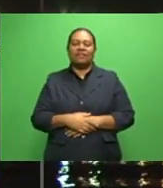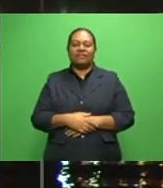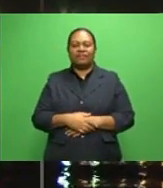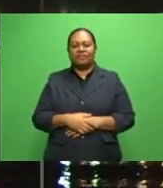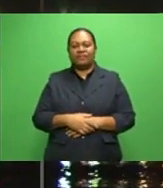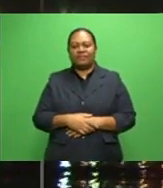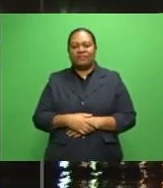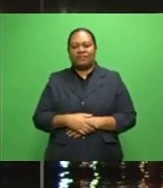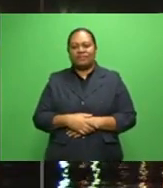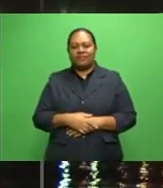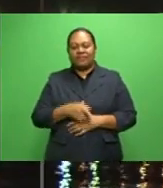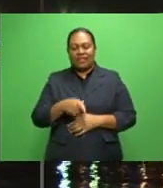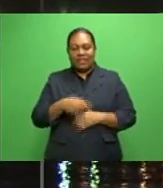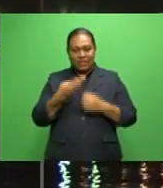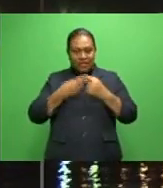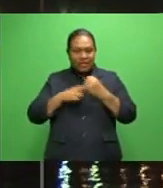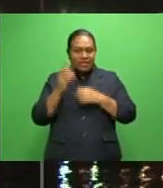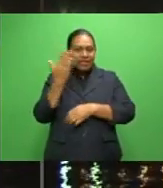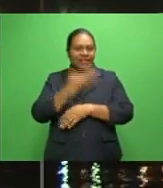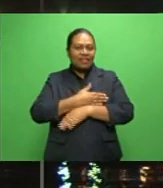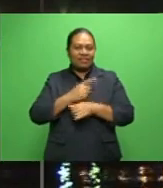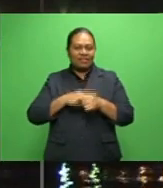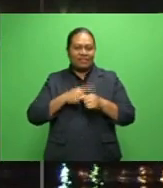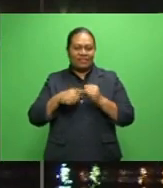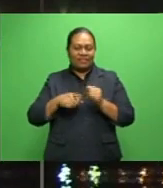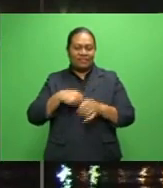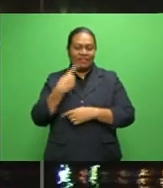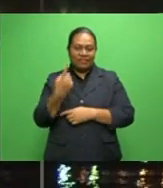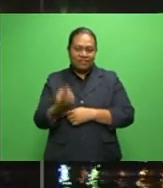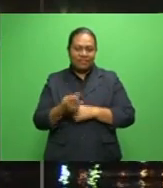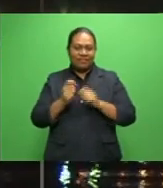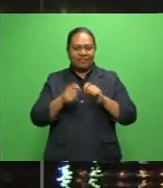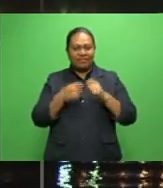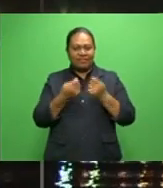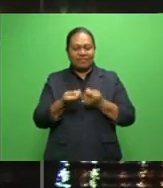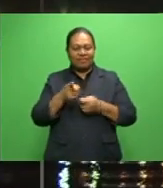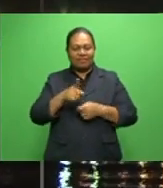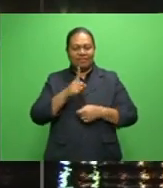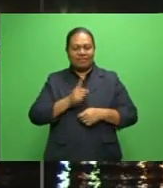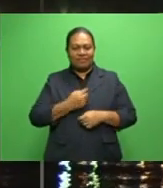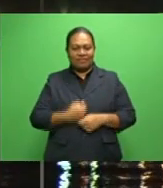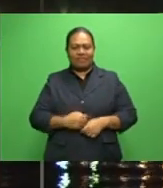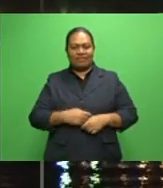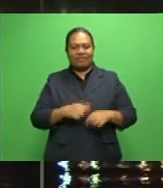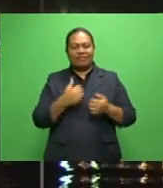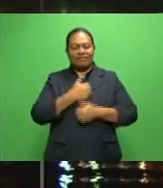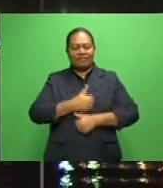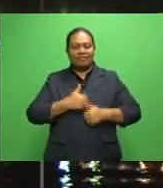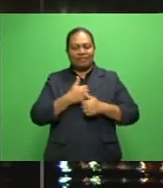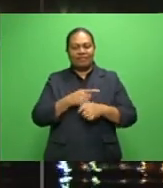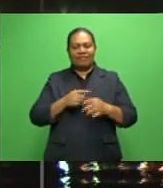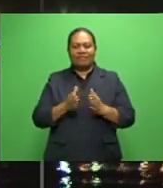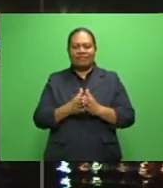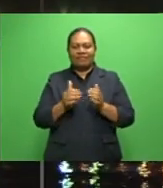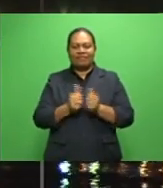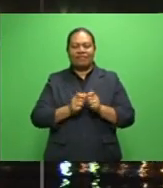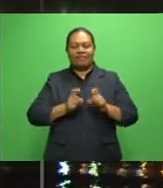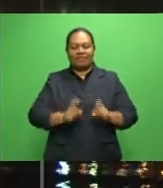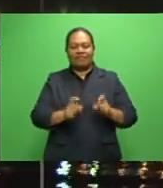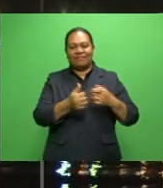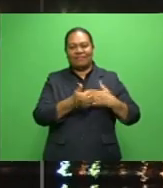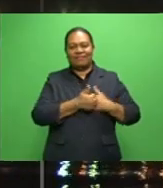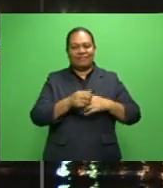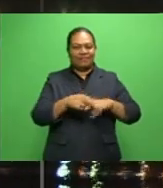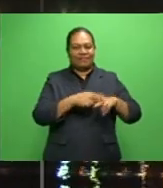news. That's your news for tonight. Until tomorrow, from the team and I, have a safe and enjoyable weekend. Stay safe, Fiji.